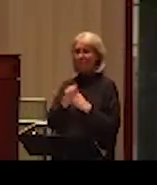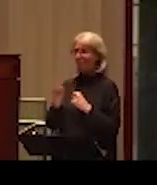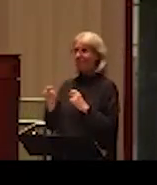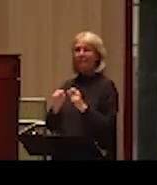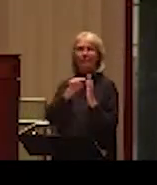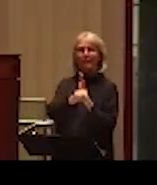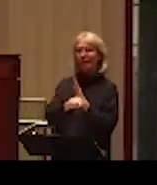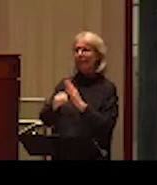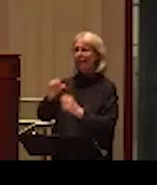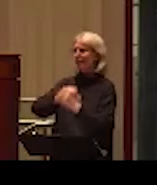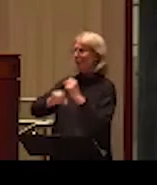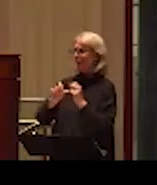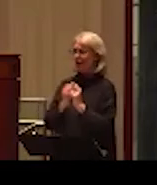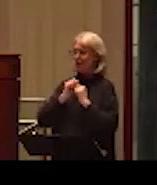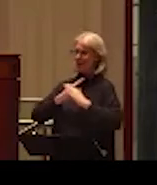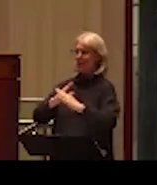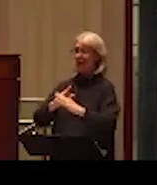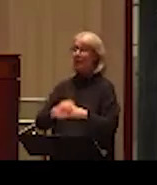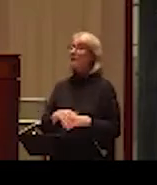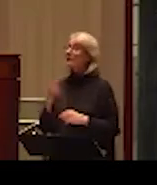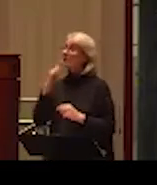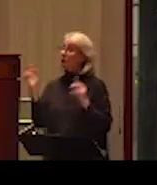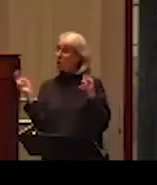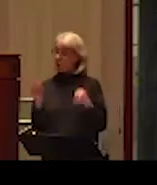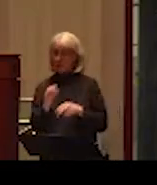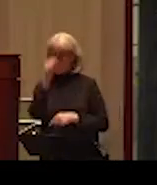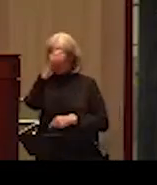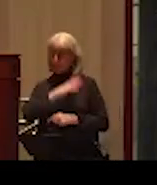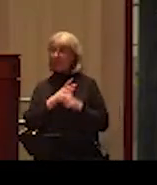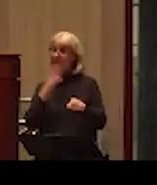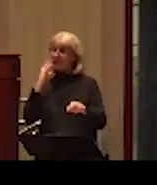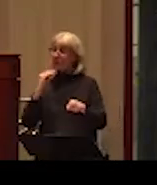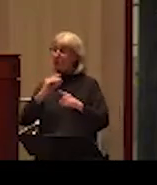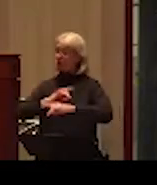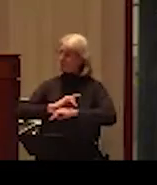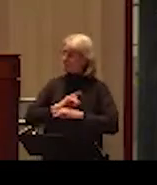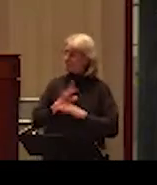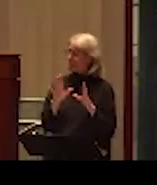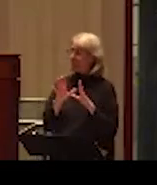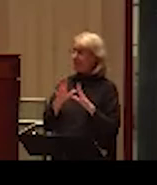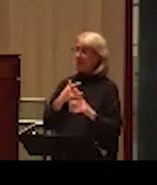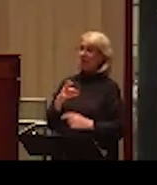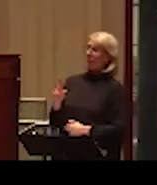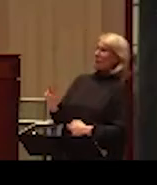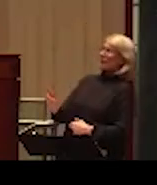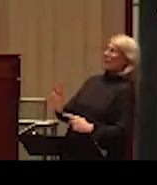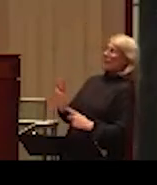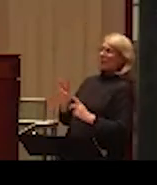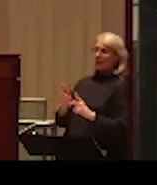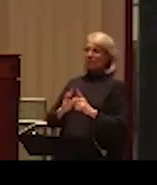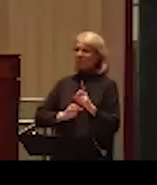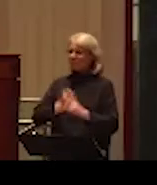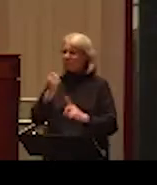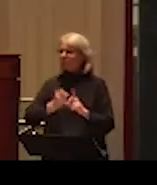if we look at men's victimization as one of the factors and important dynamic